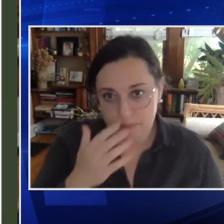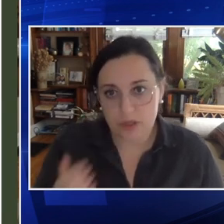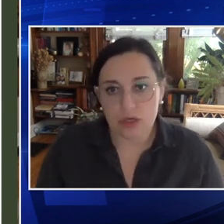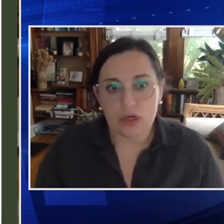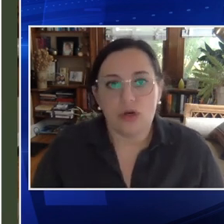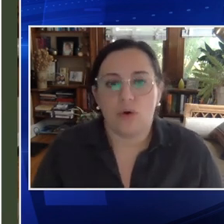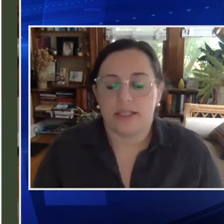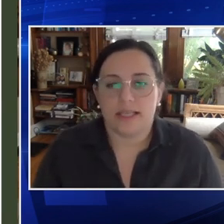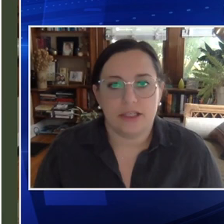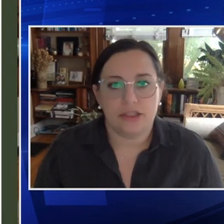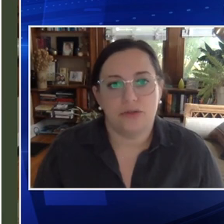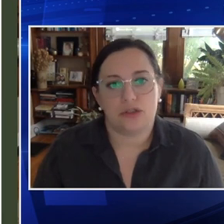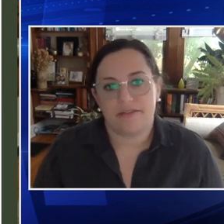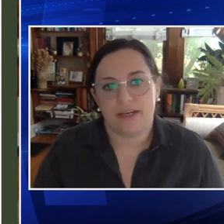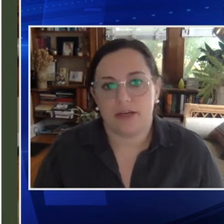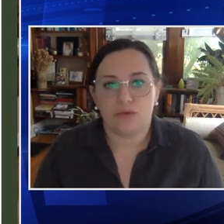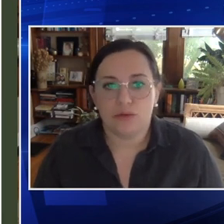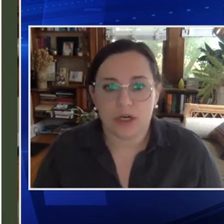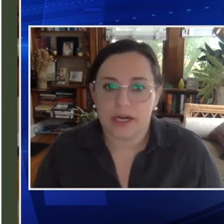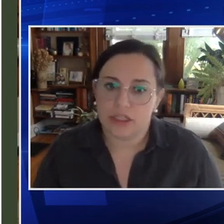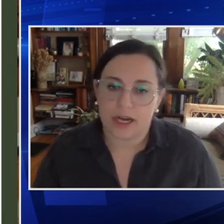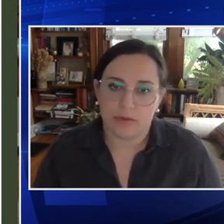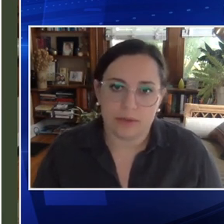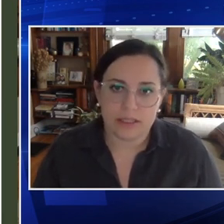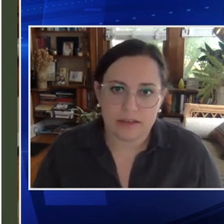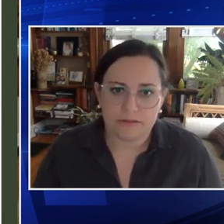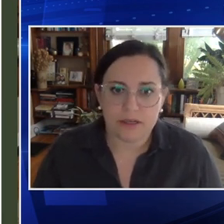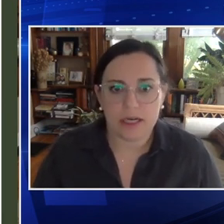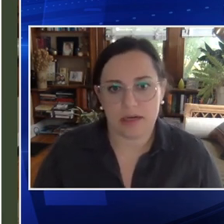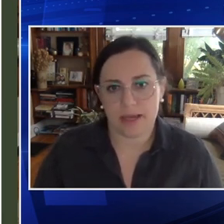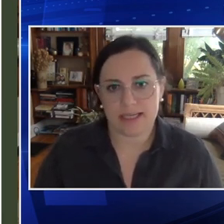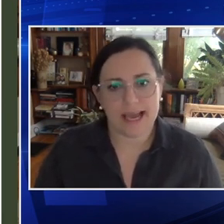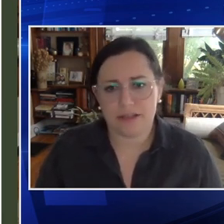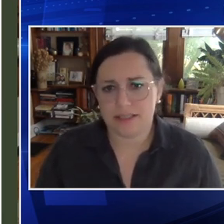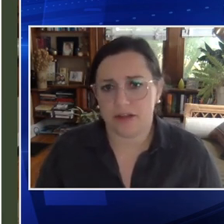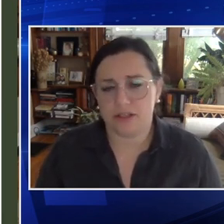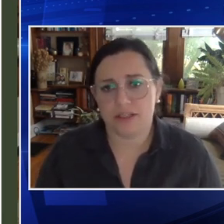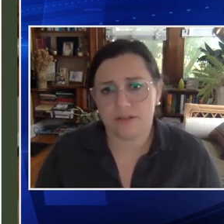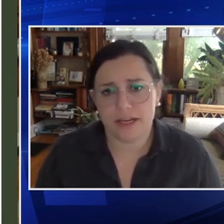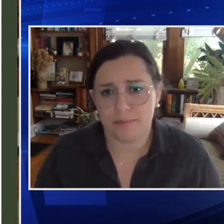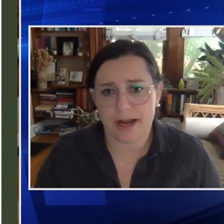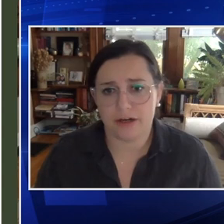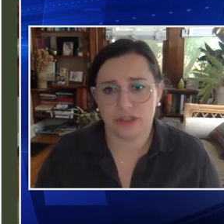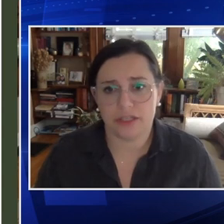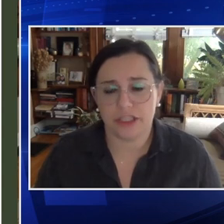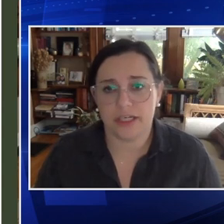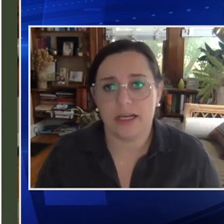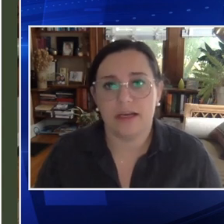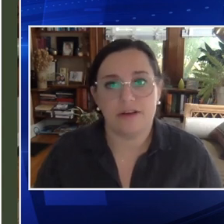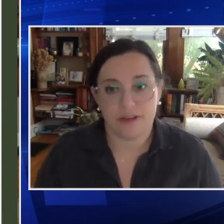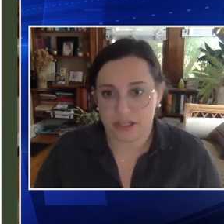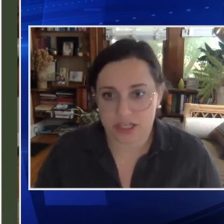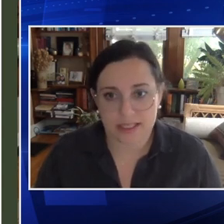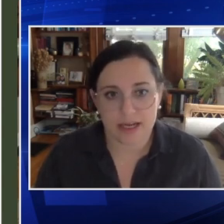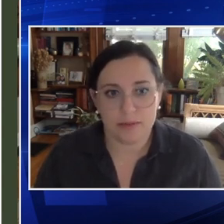who are said to traffic in rumor and shadowy belief and callous to others suffering and mired in tradition,